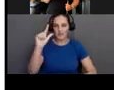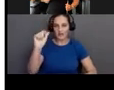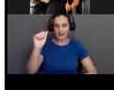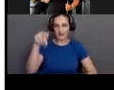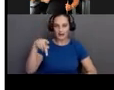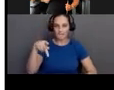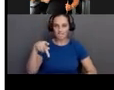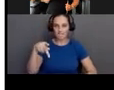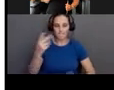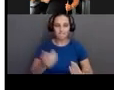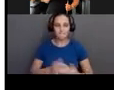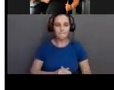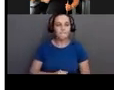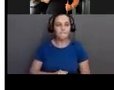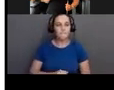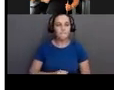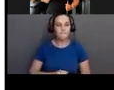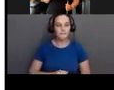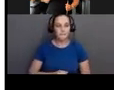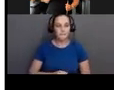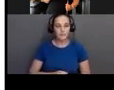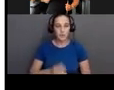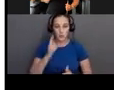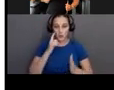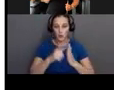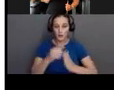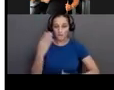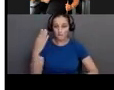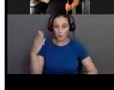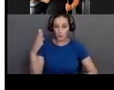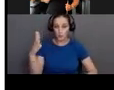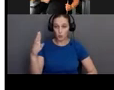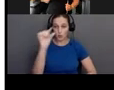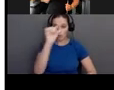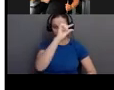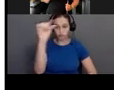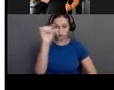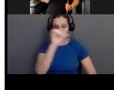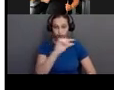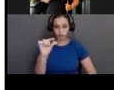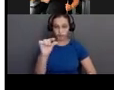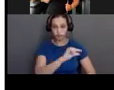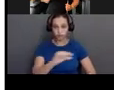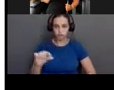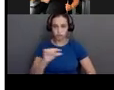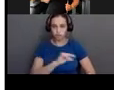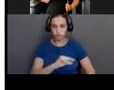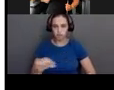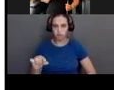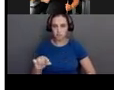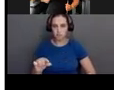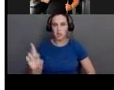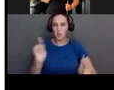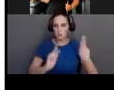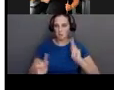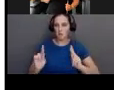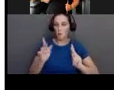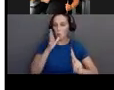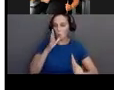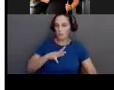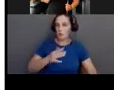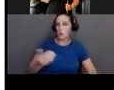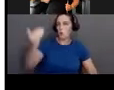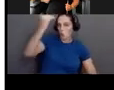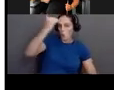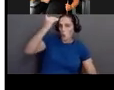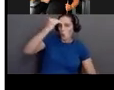if we look at the blue bars, this is the percentage of women who have heard of the condition. So, if we look down